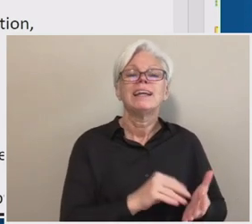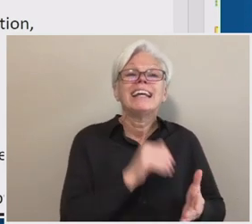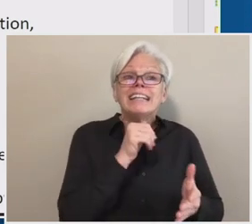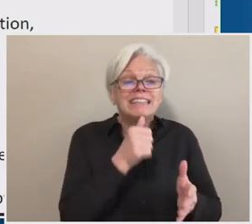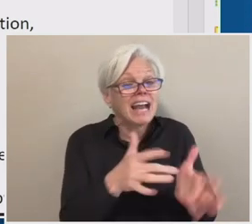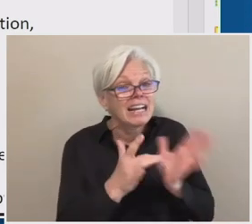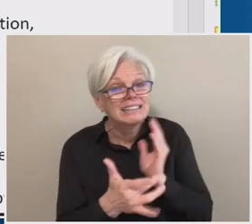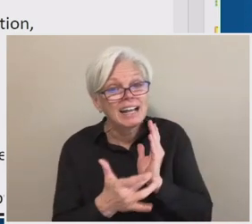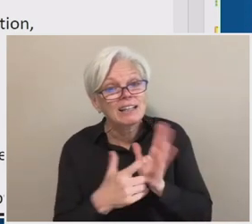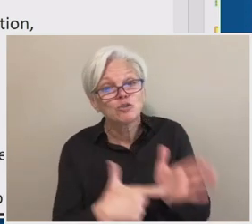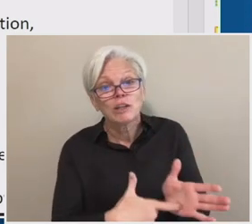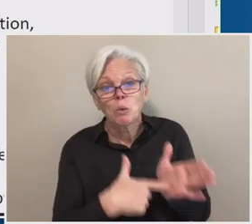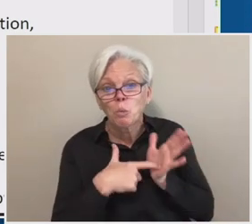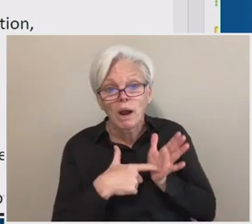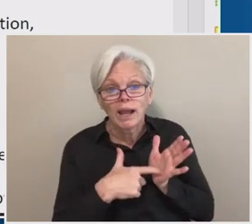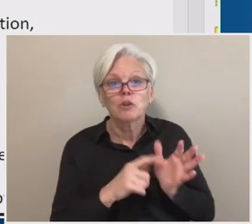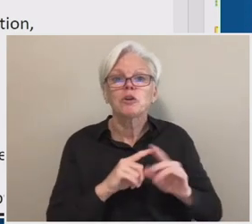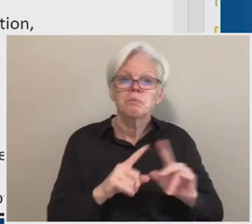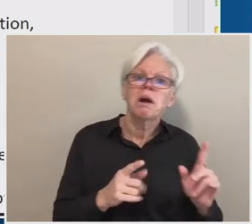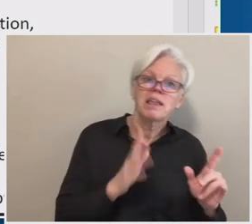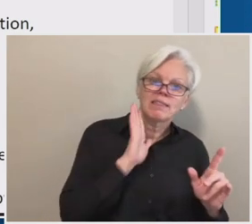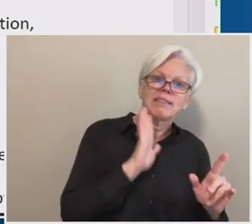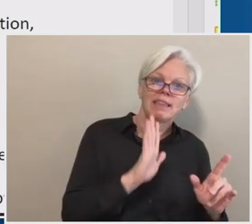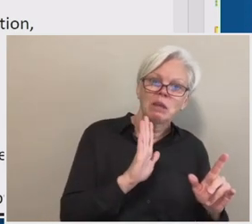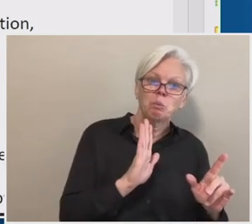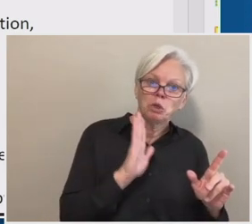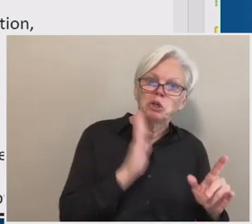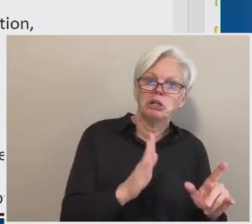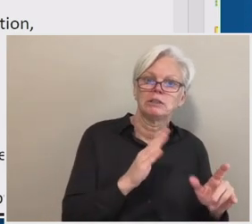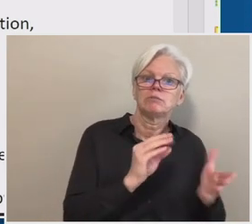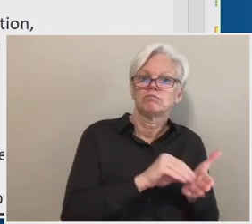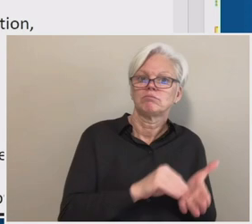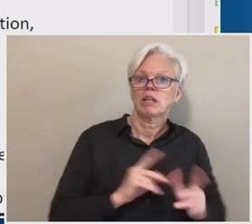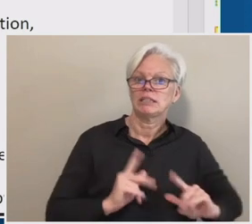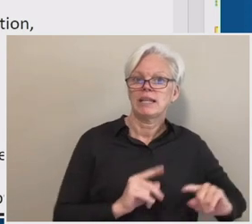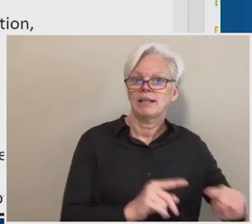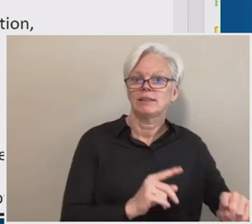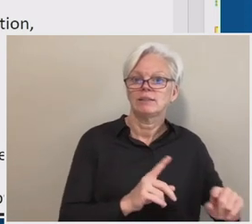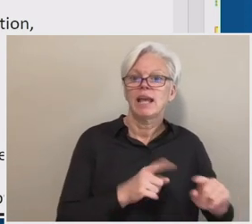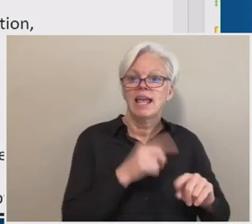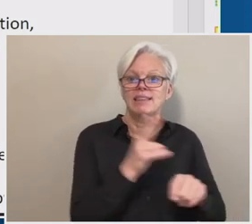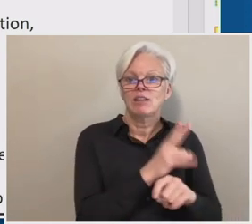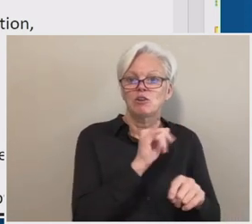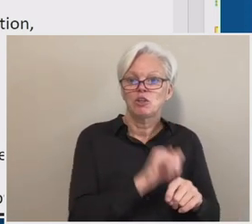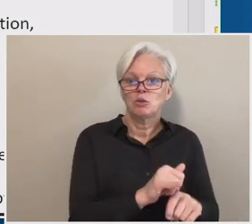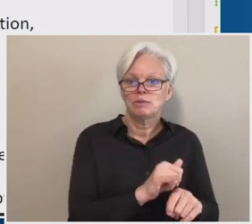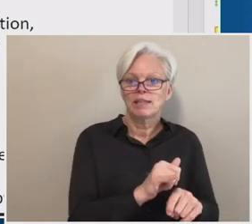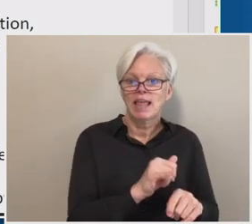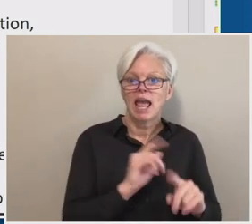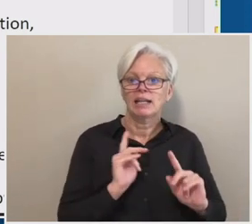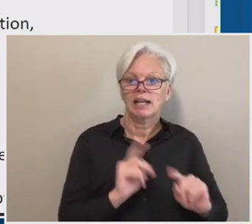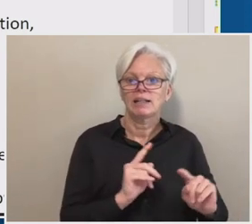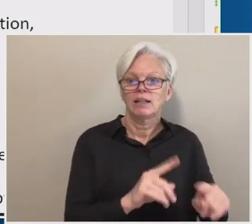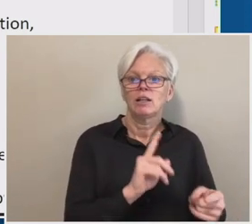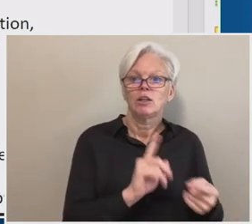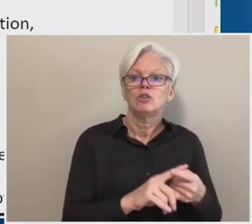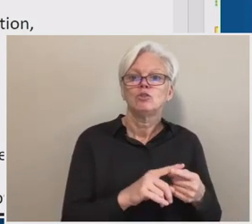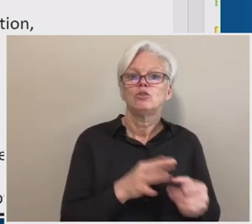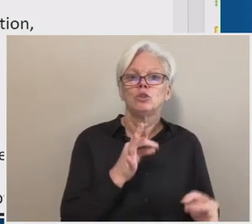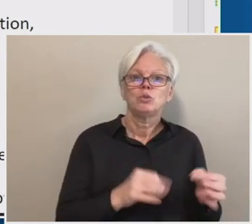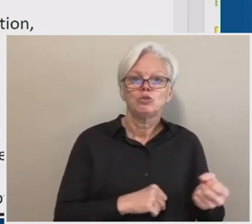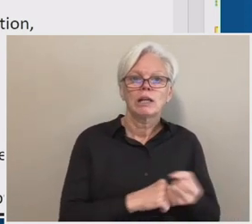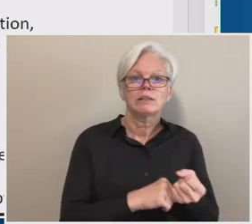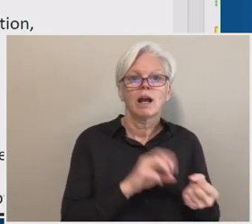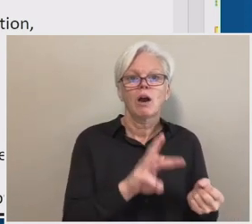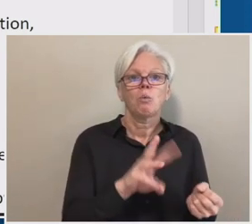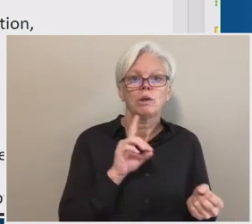by an outside entity, but they would take attendance and they would, they would use that attendance to, uh, to justify a withdrawal